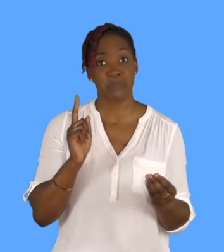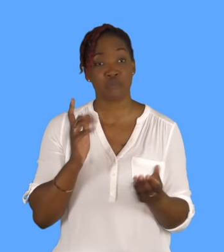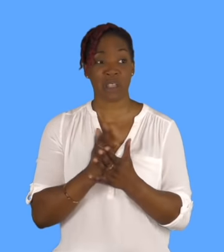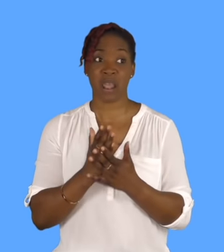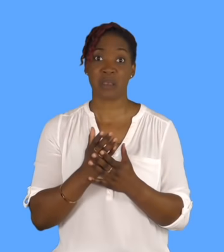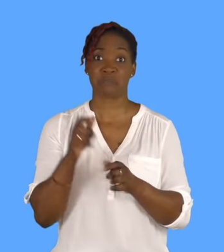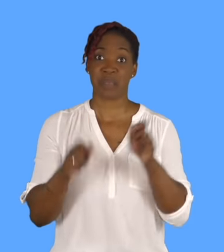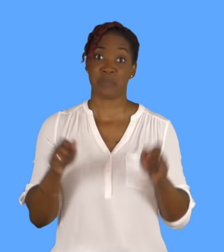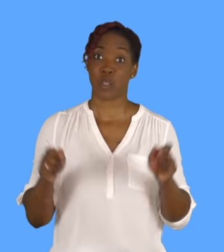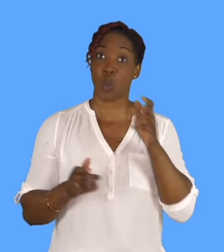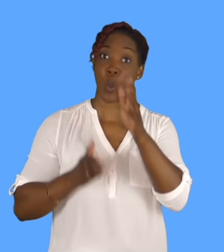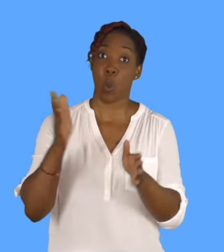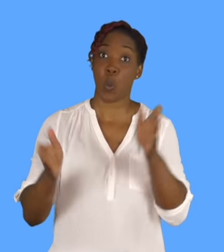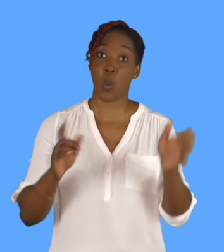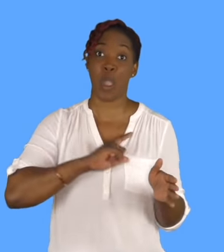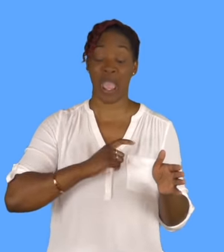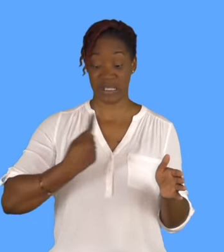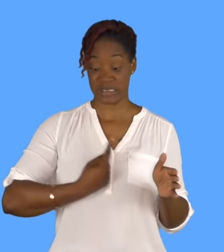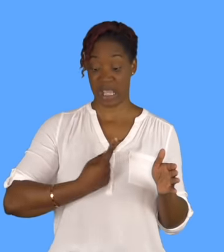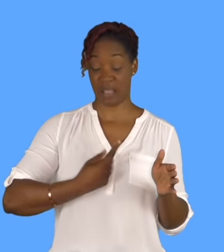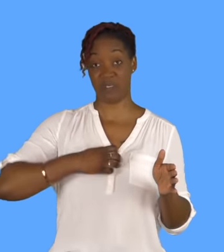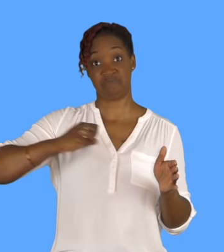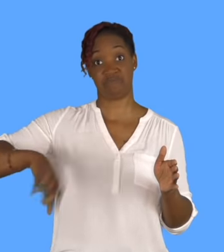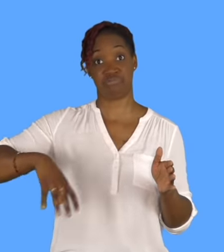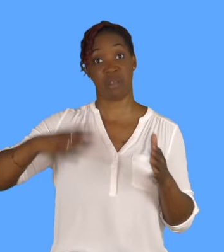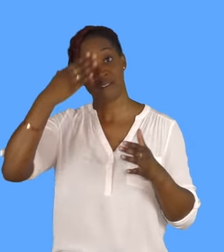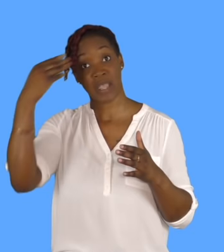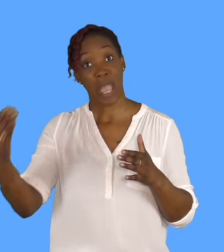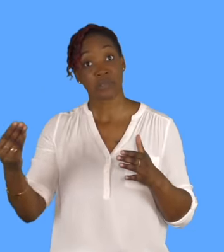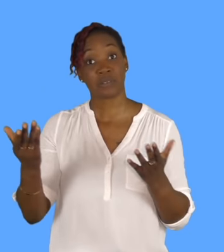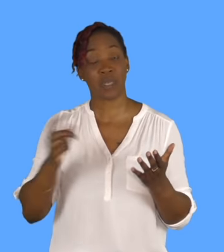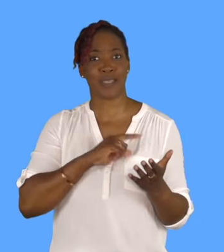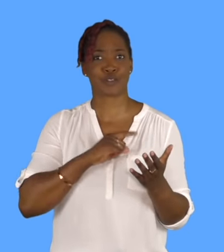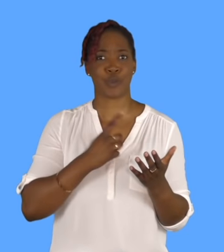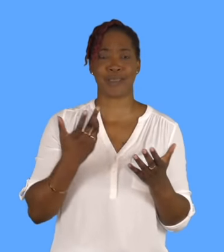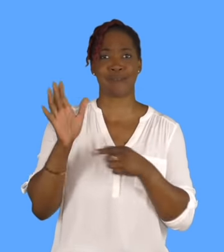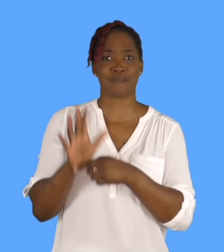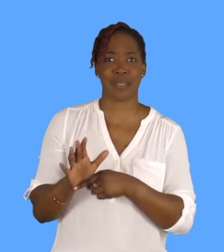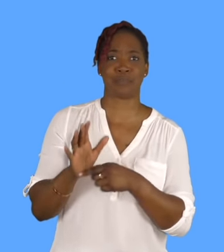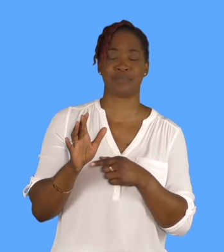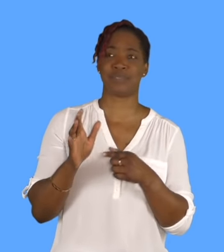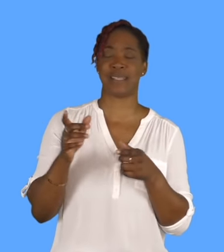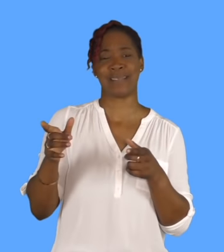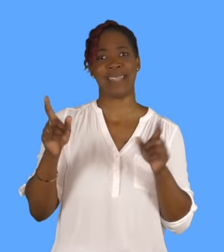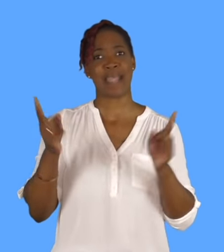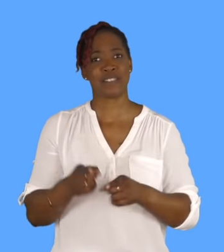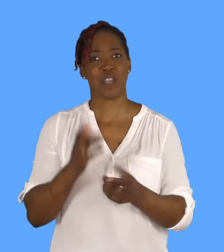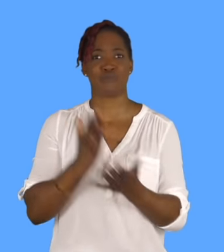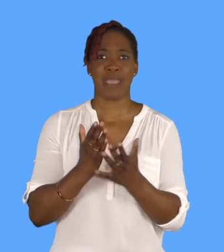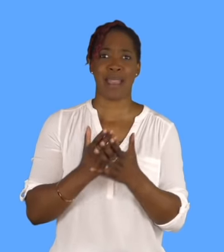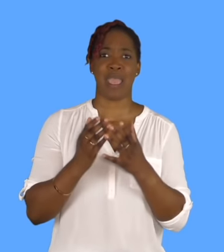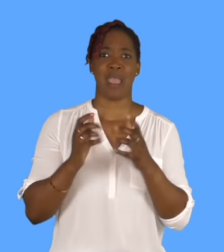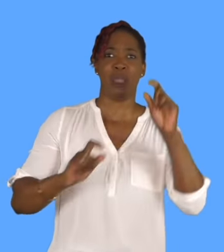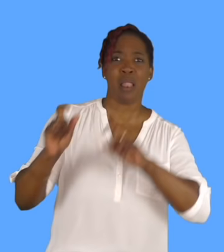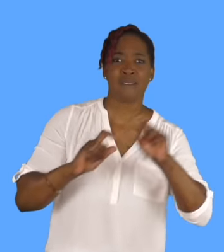our cinema is also so colourful, and it sort of always ends happy, because people really go to take a break from their lives,